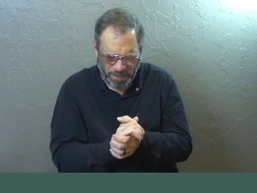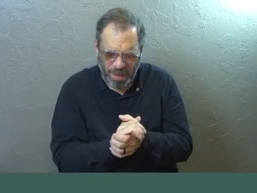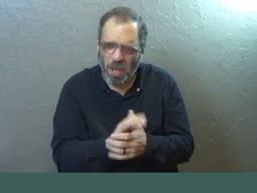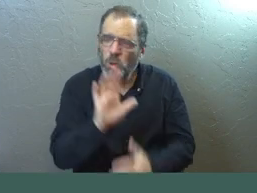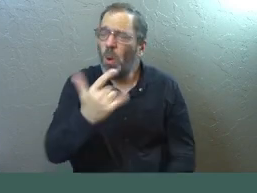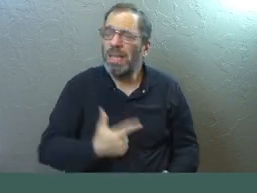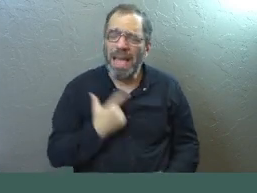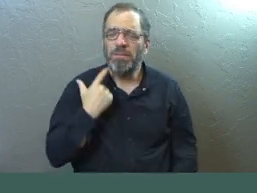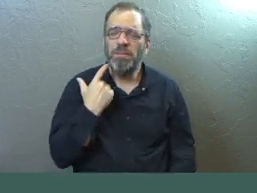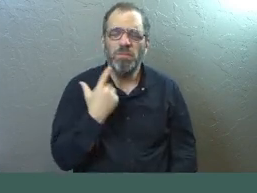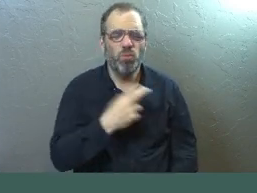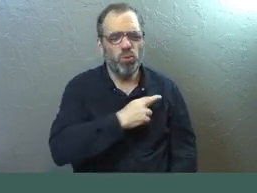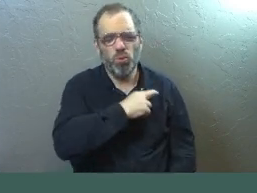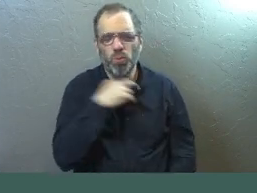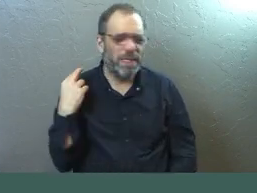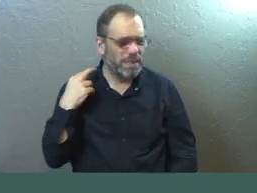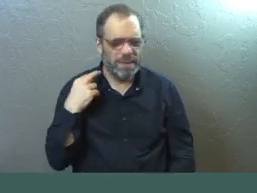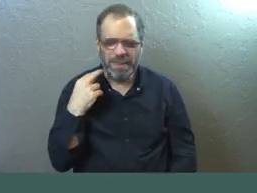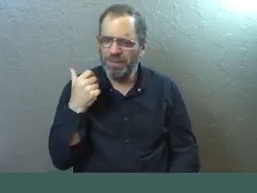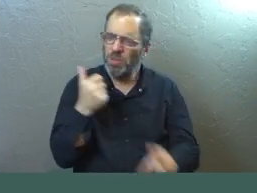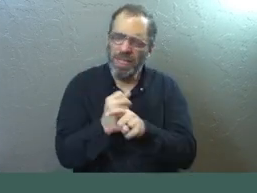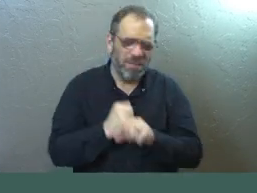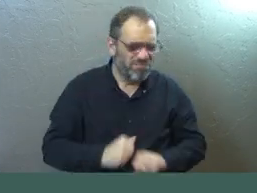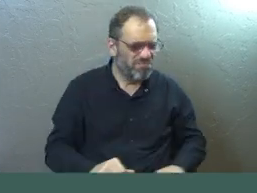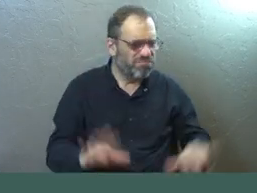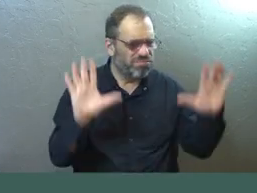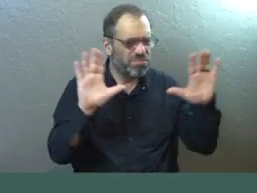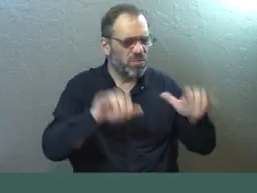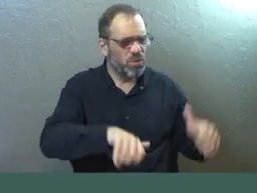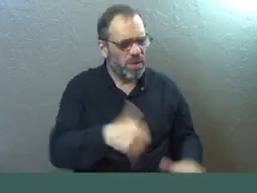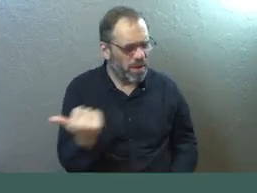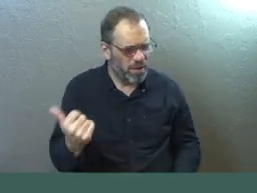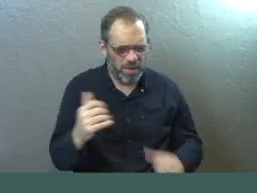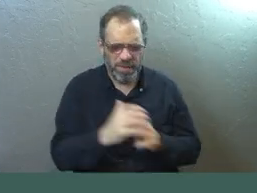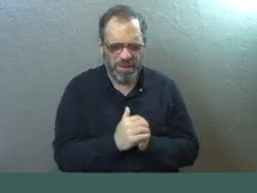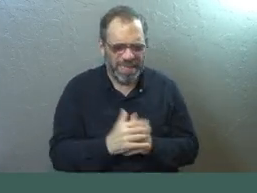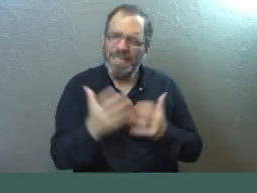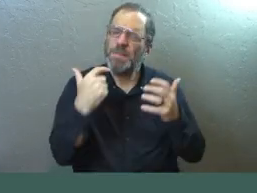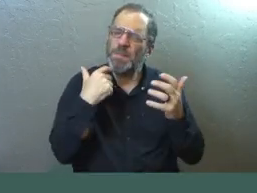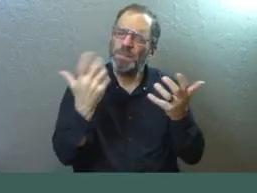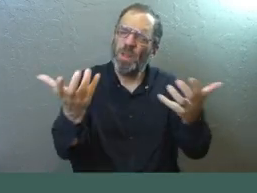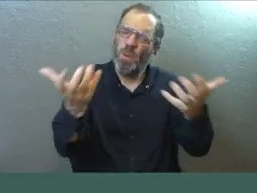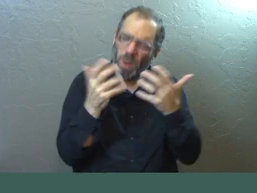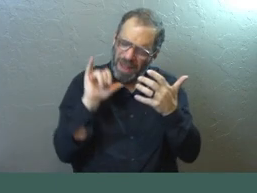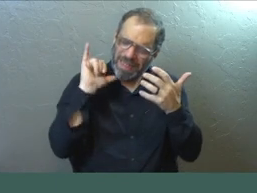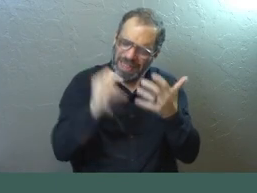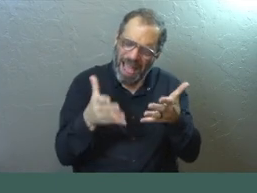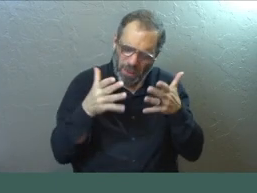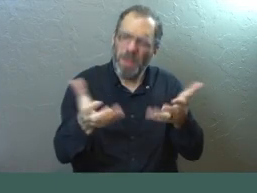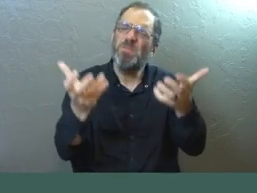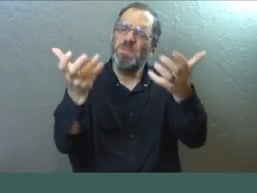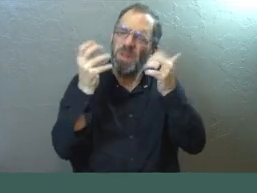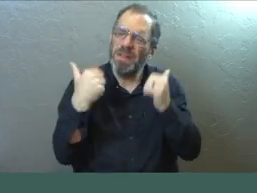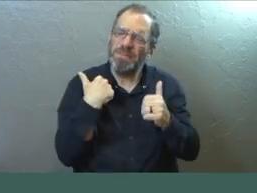Risking your life. Giving yourself away to others. God, we want to be that way.